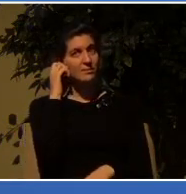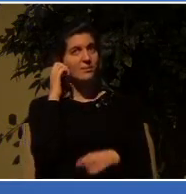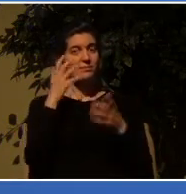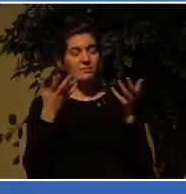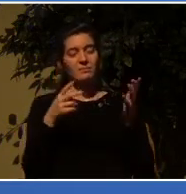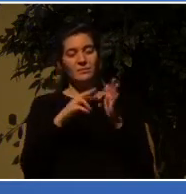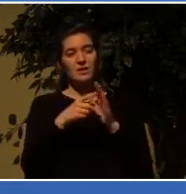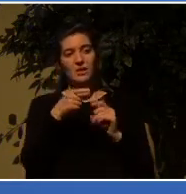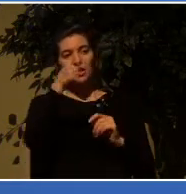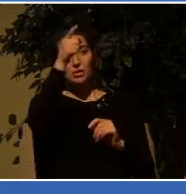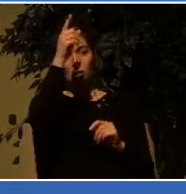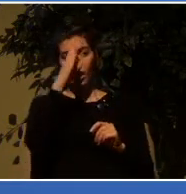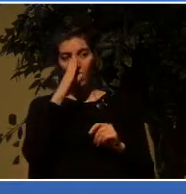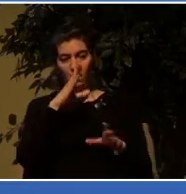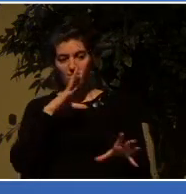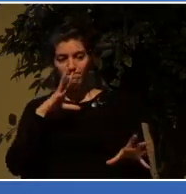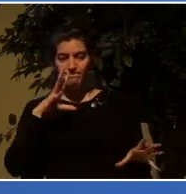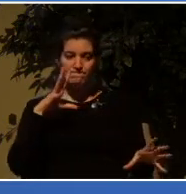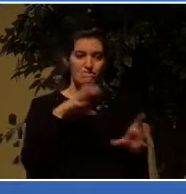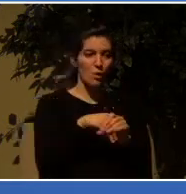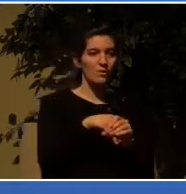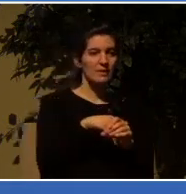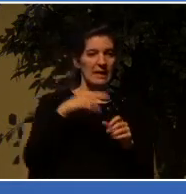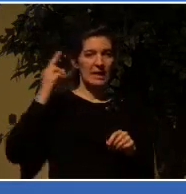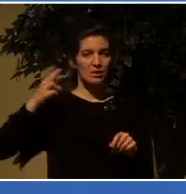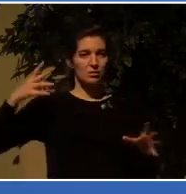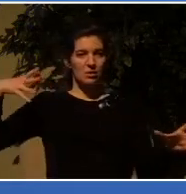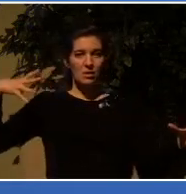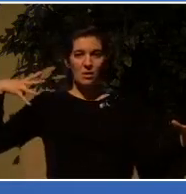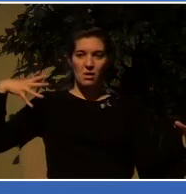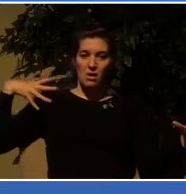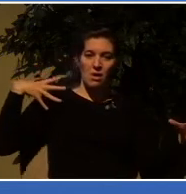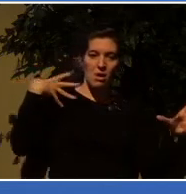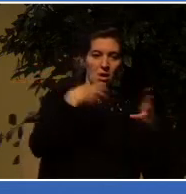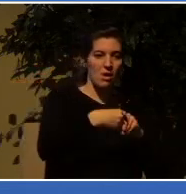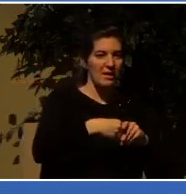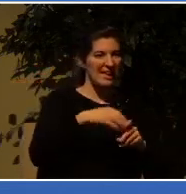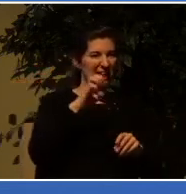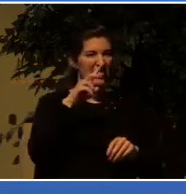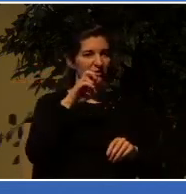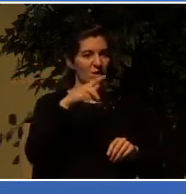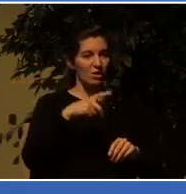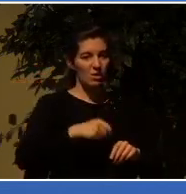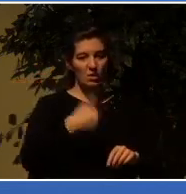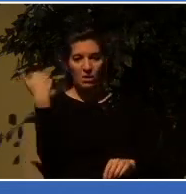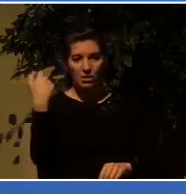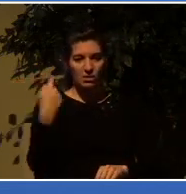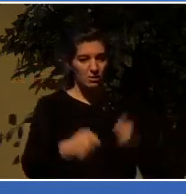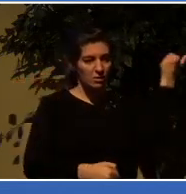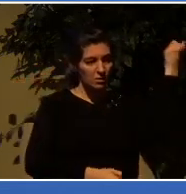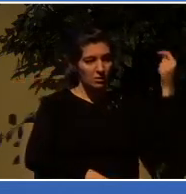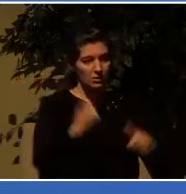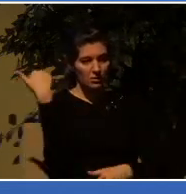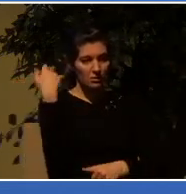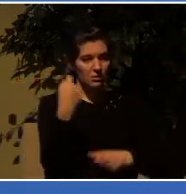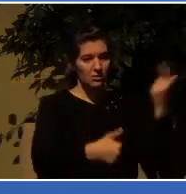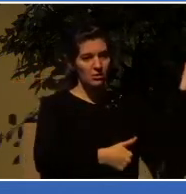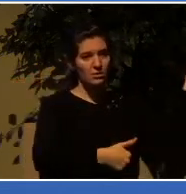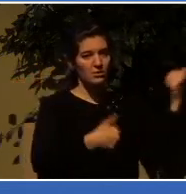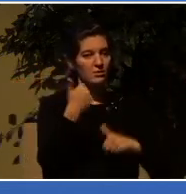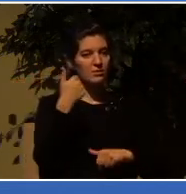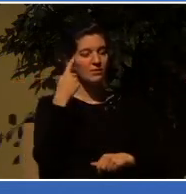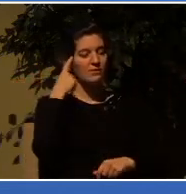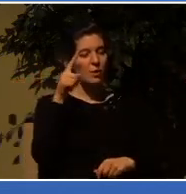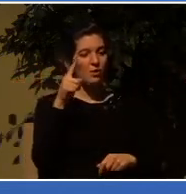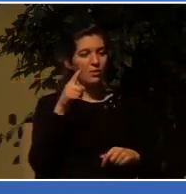all evil so that his kingdom can stand all the more reason of course that you and I need to flee to Jesus because apart